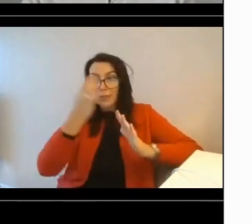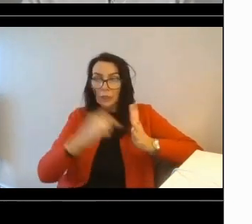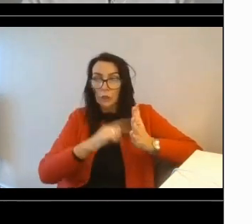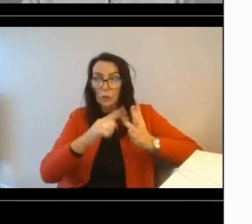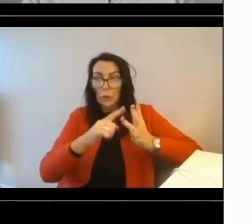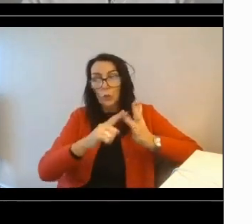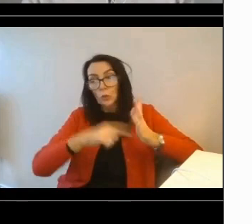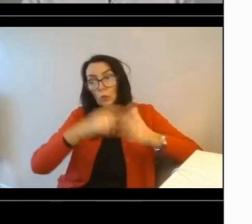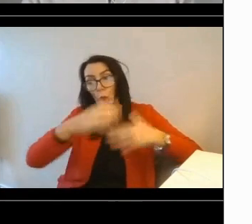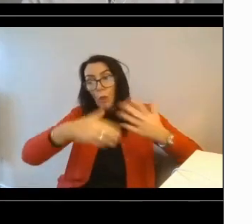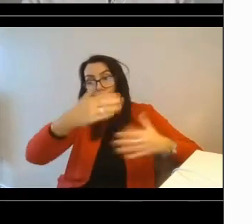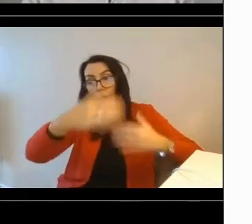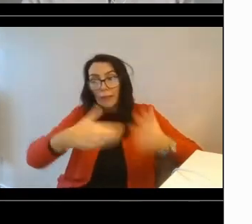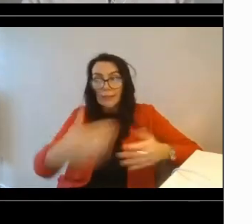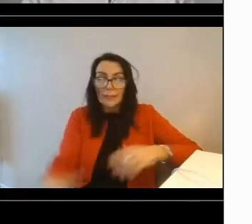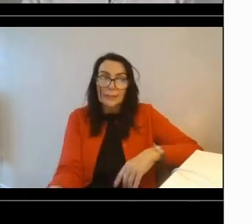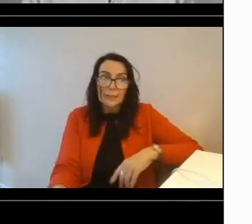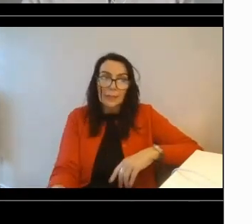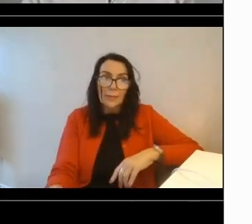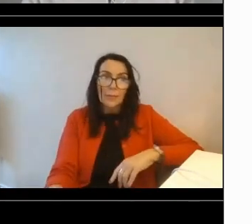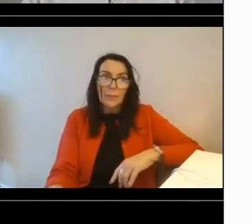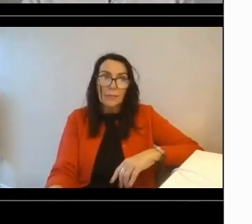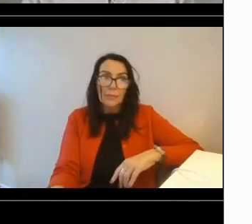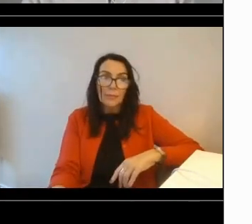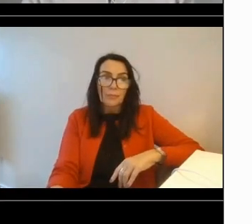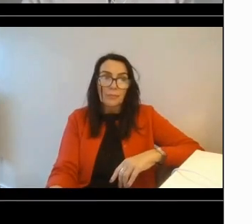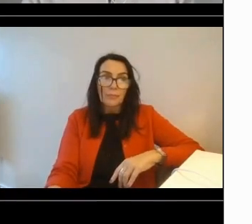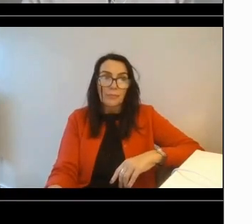into the core software. Next slide, please, Laura.